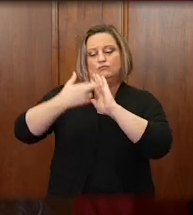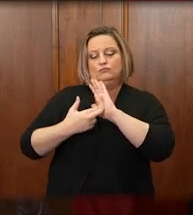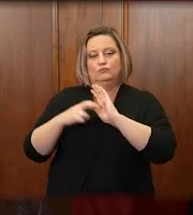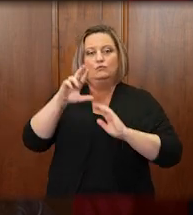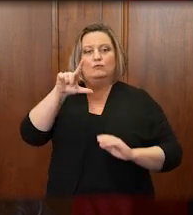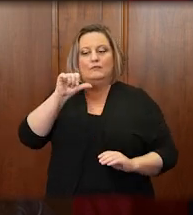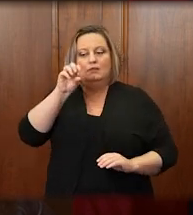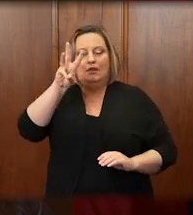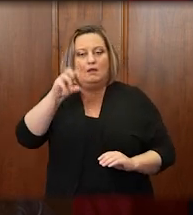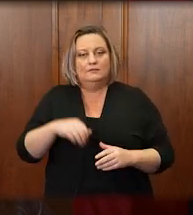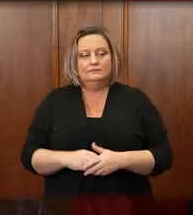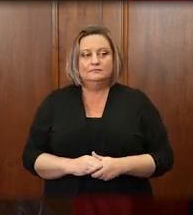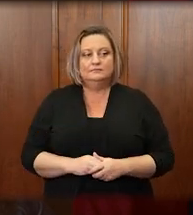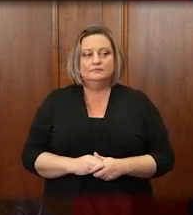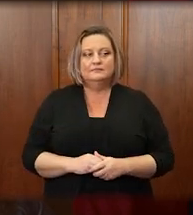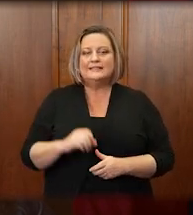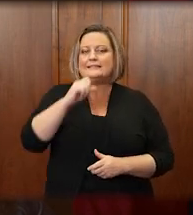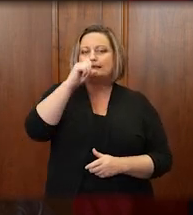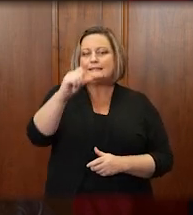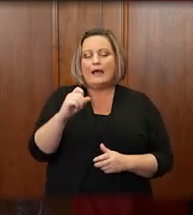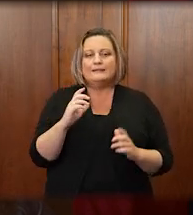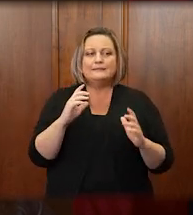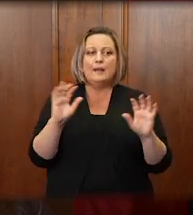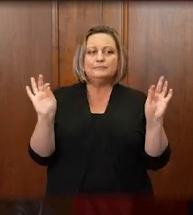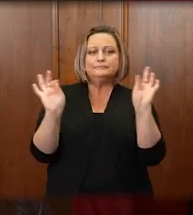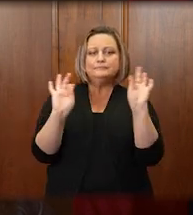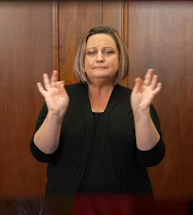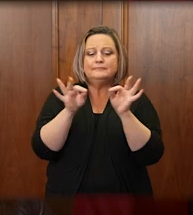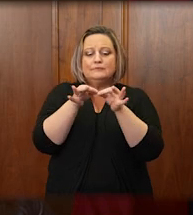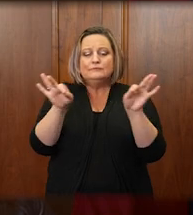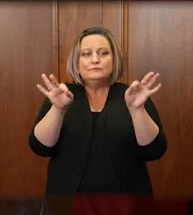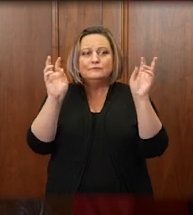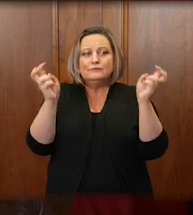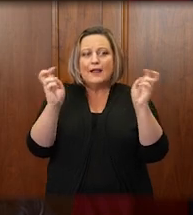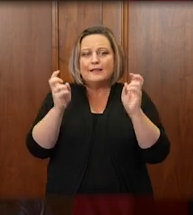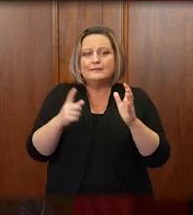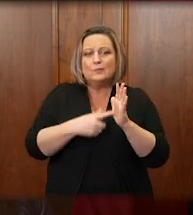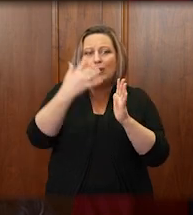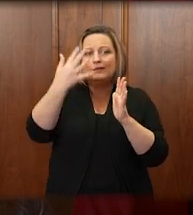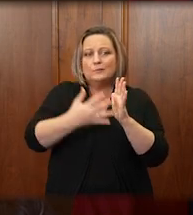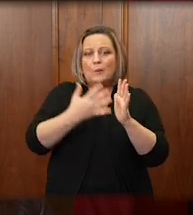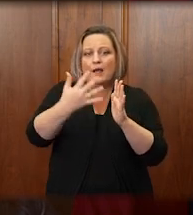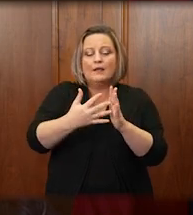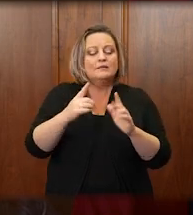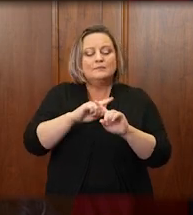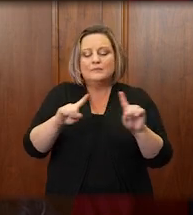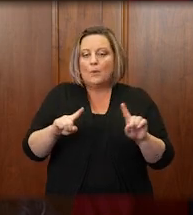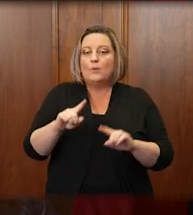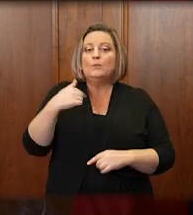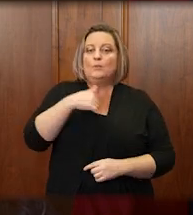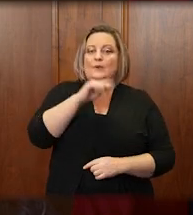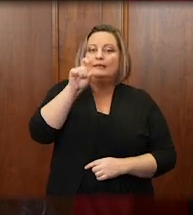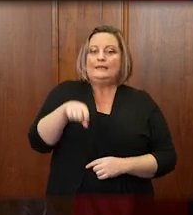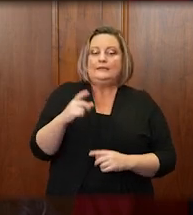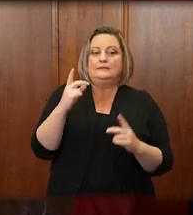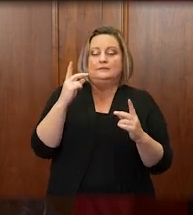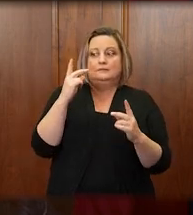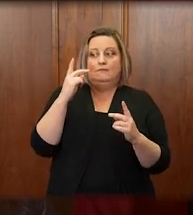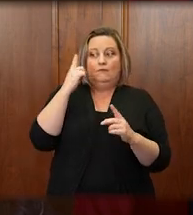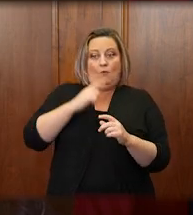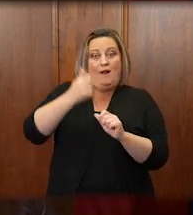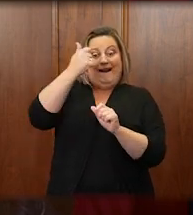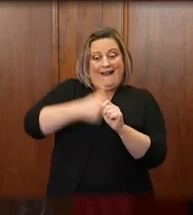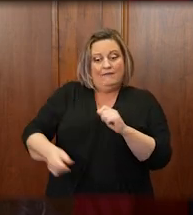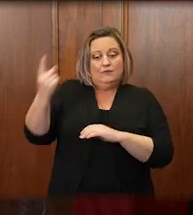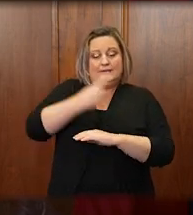not in some eloquent phrase, but in each and every case that comes before our courts every day, no